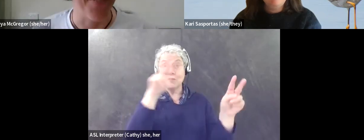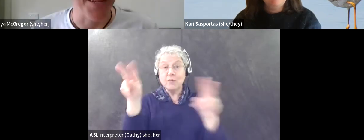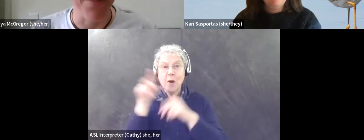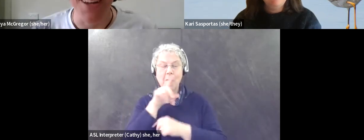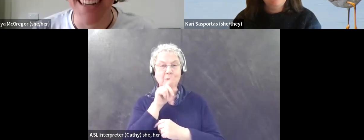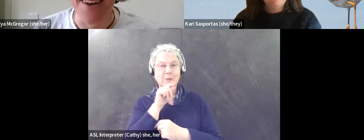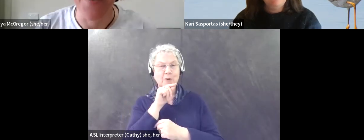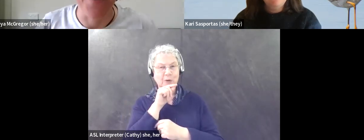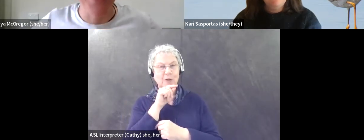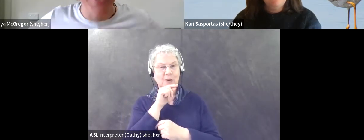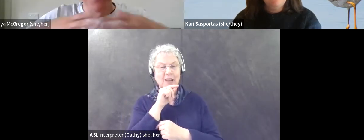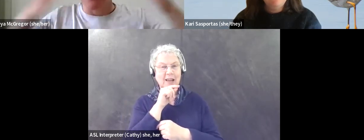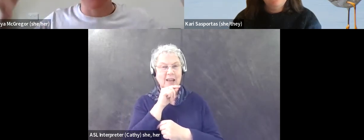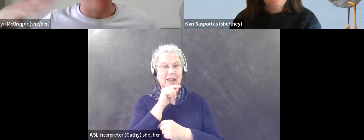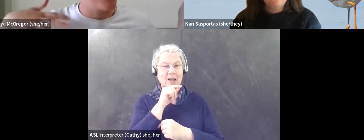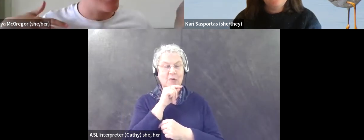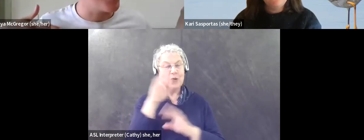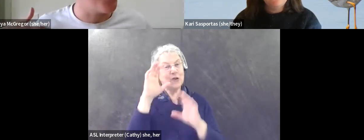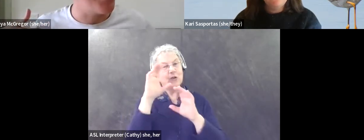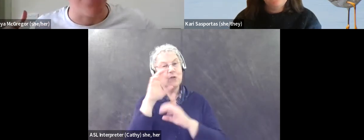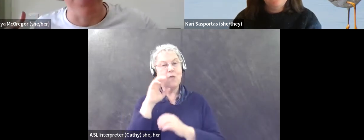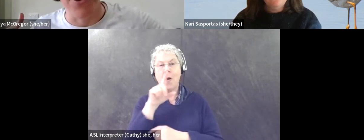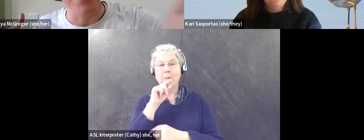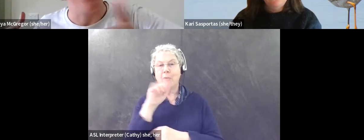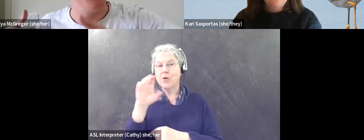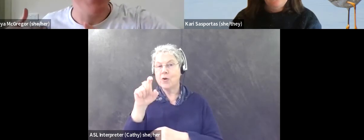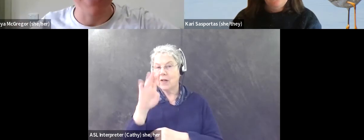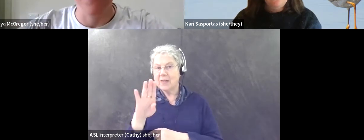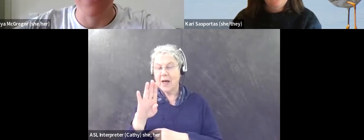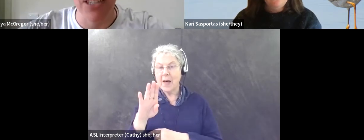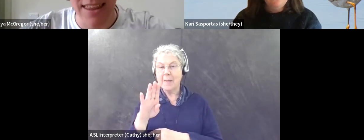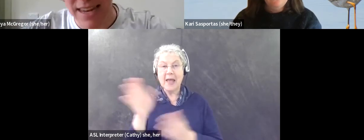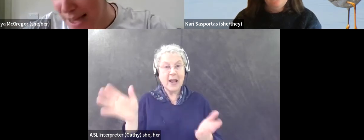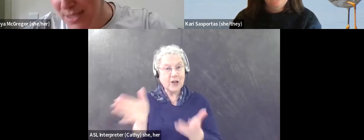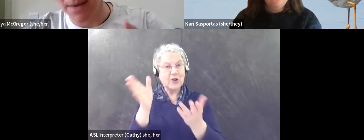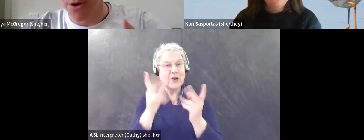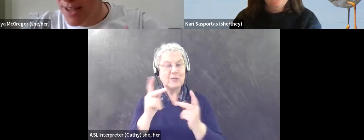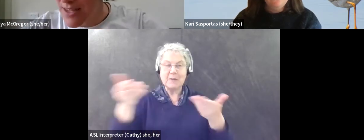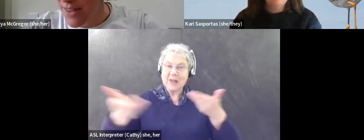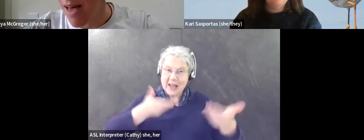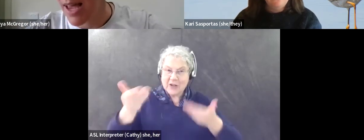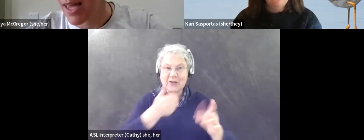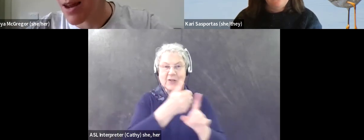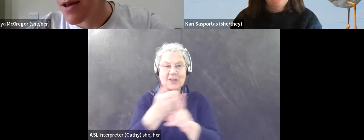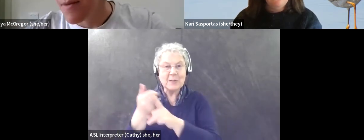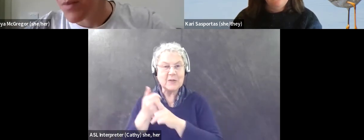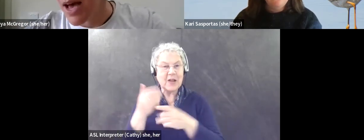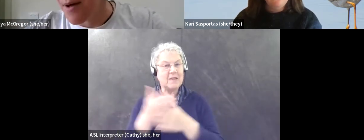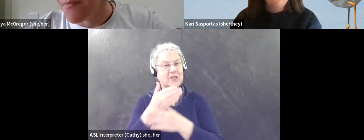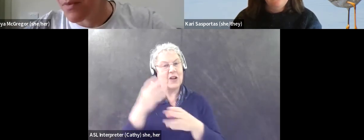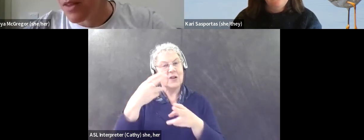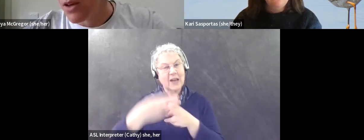I went on with the feminist bird club, um, the, the, the idea of having folks introduce themselves and share their names and their pronouns if they like. And,